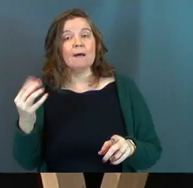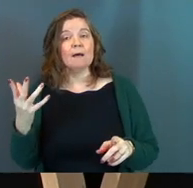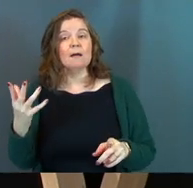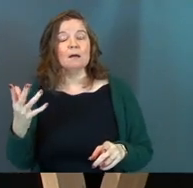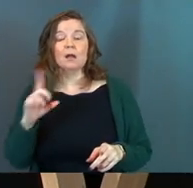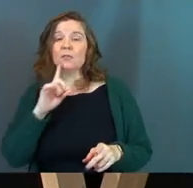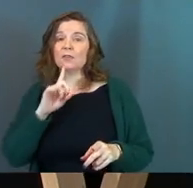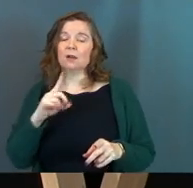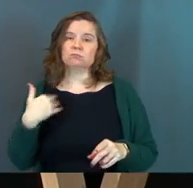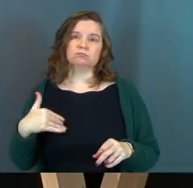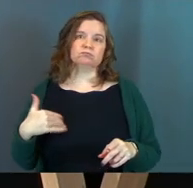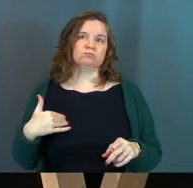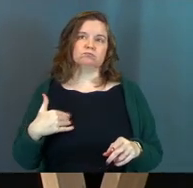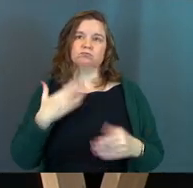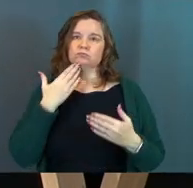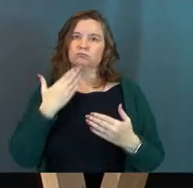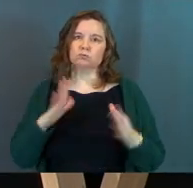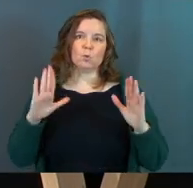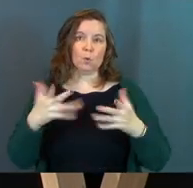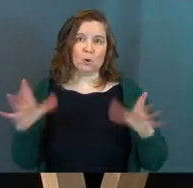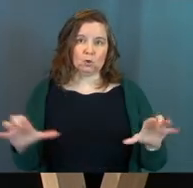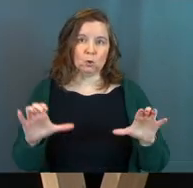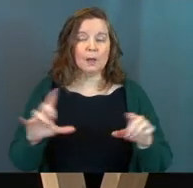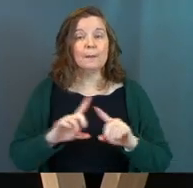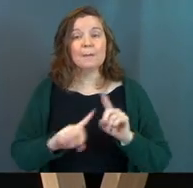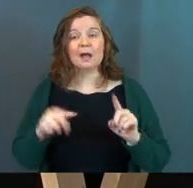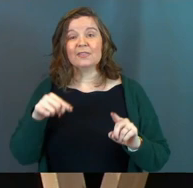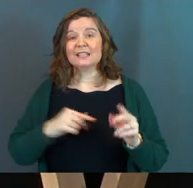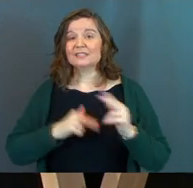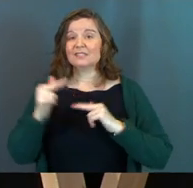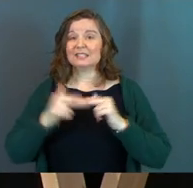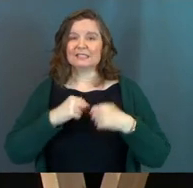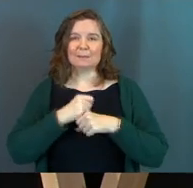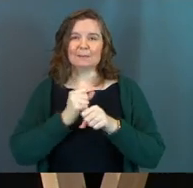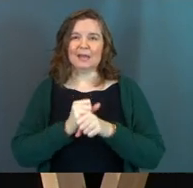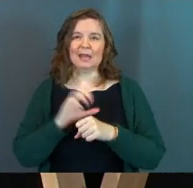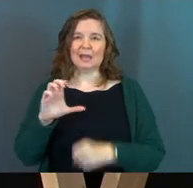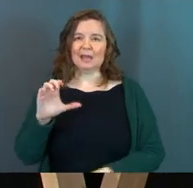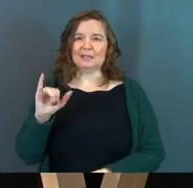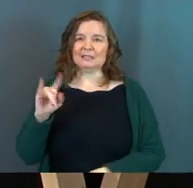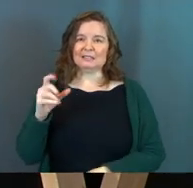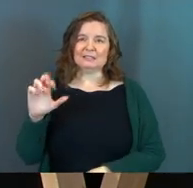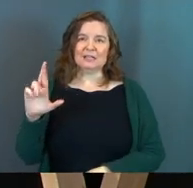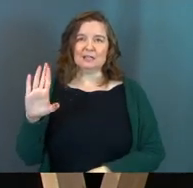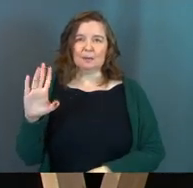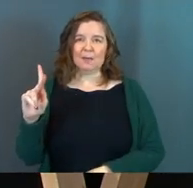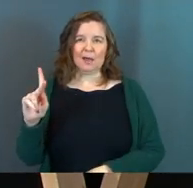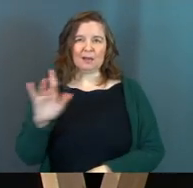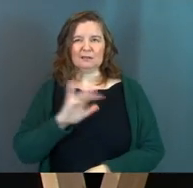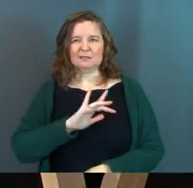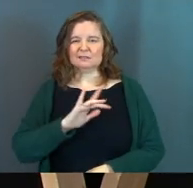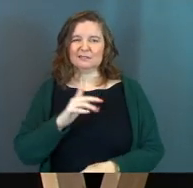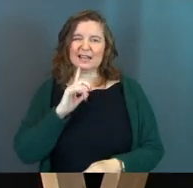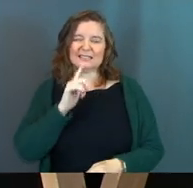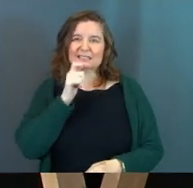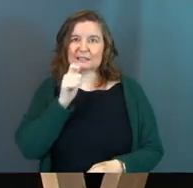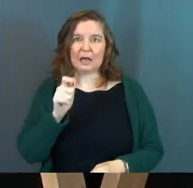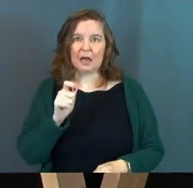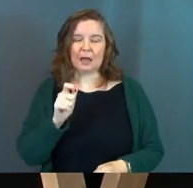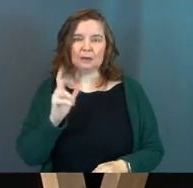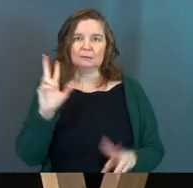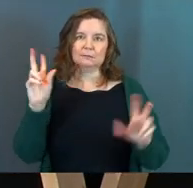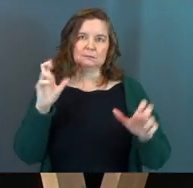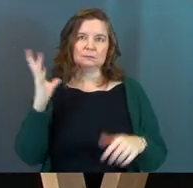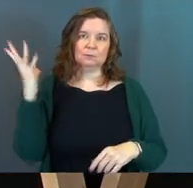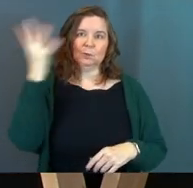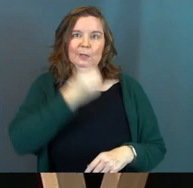and they're super effective in what they're doing but this facility's made out of cinder block and it's a little rough around the edges, I'll just say